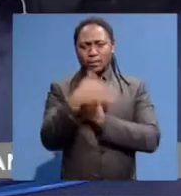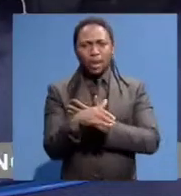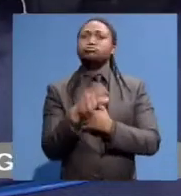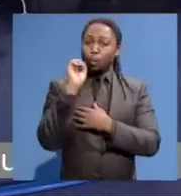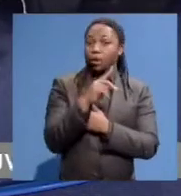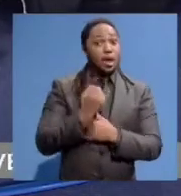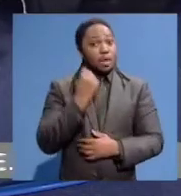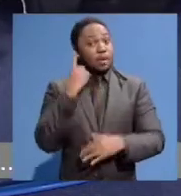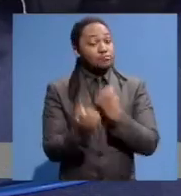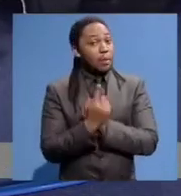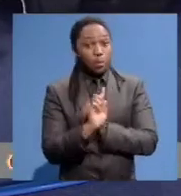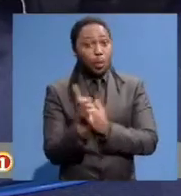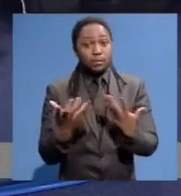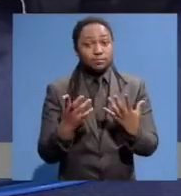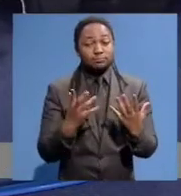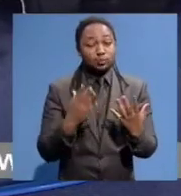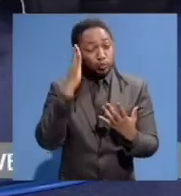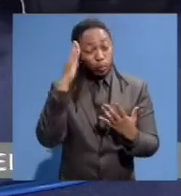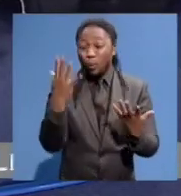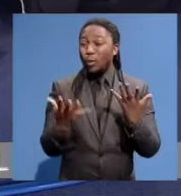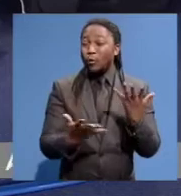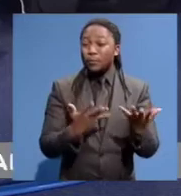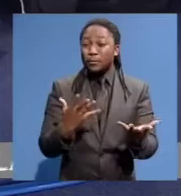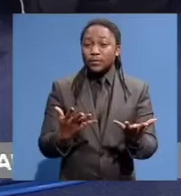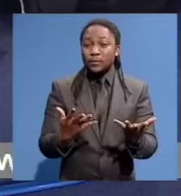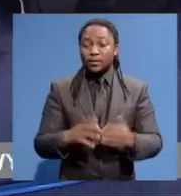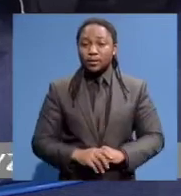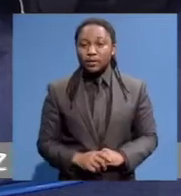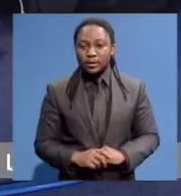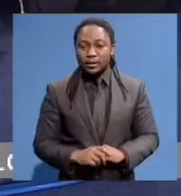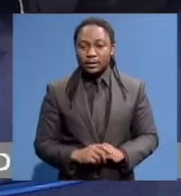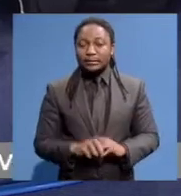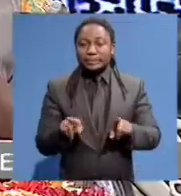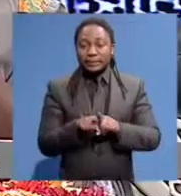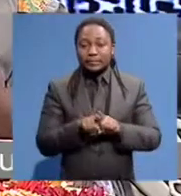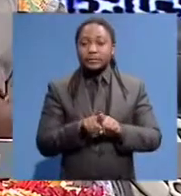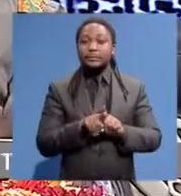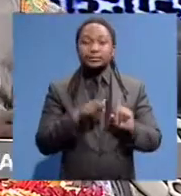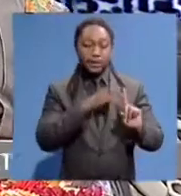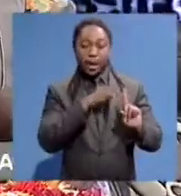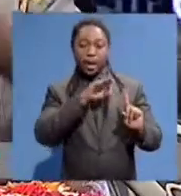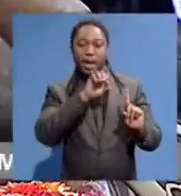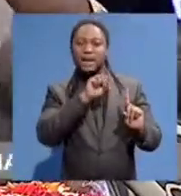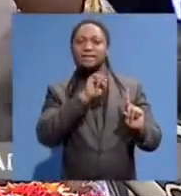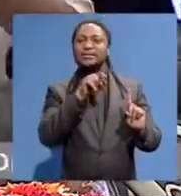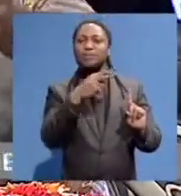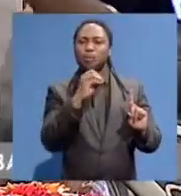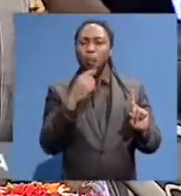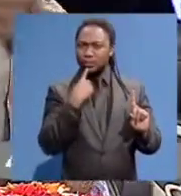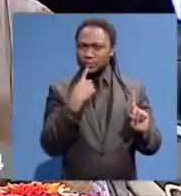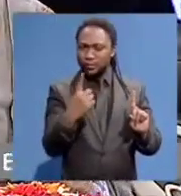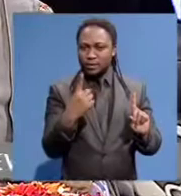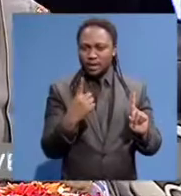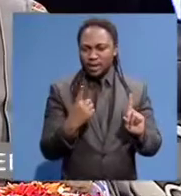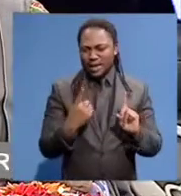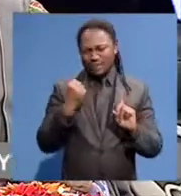what was happening, you know? I mean, what Mamisip was saying right now is actually, it's, if we can take that to